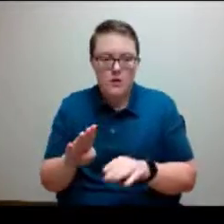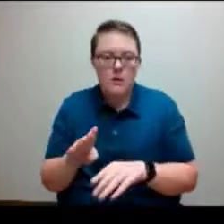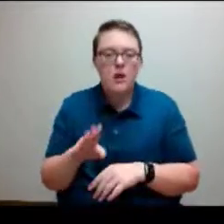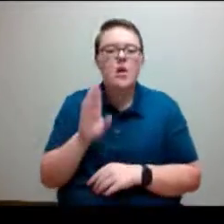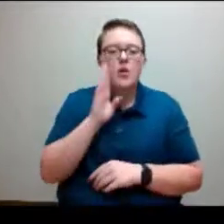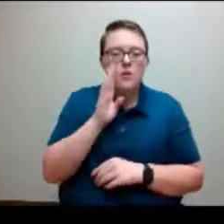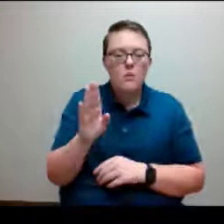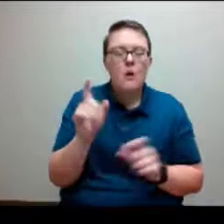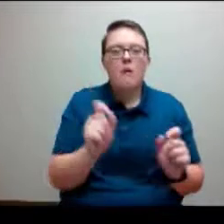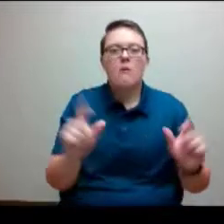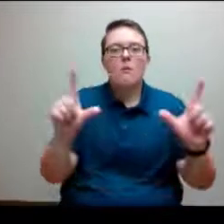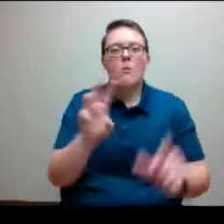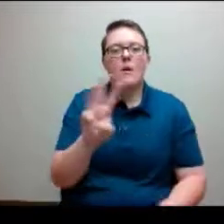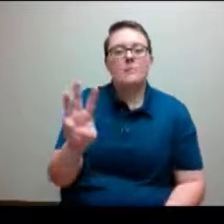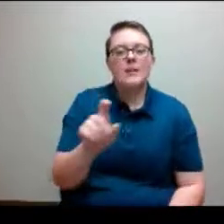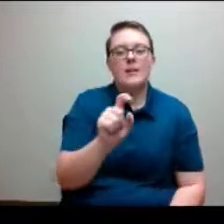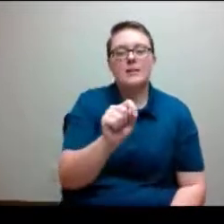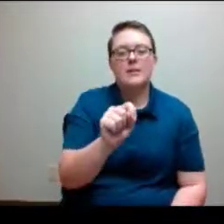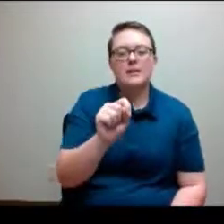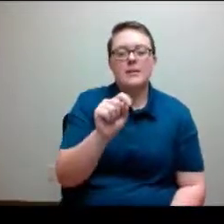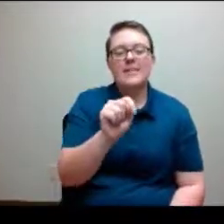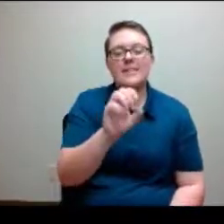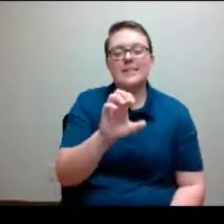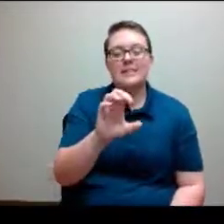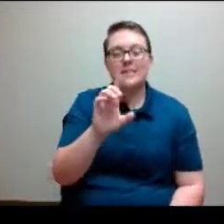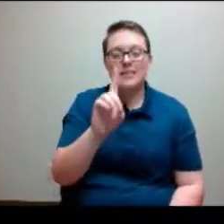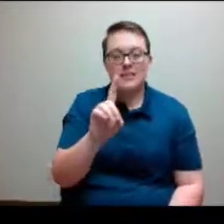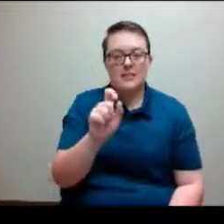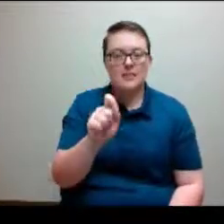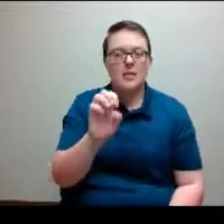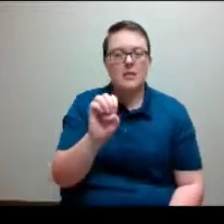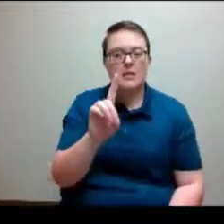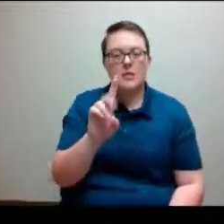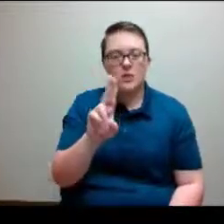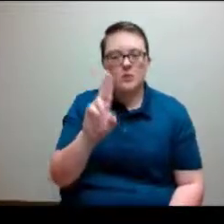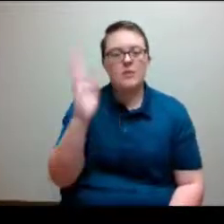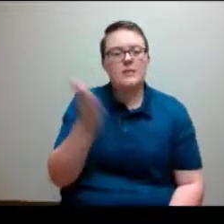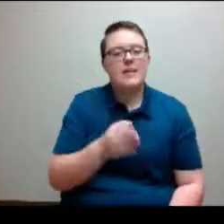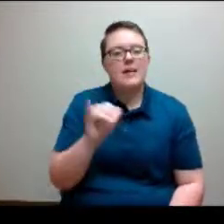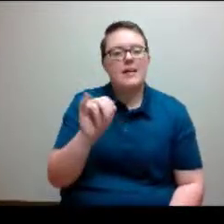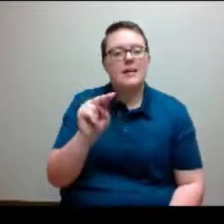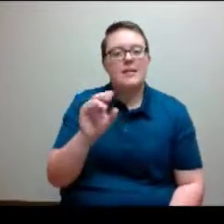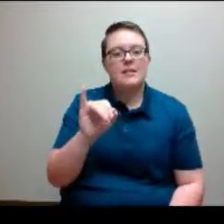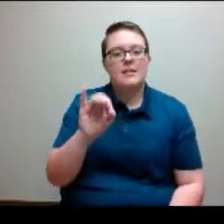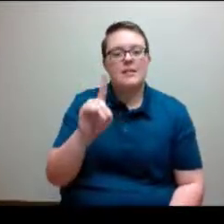to tccd.edu slash incident report to submit any concerns.